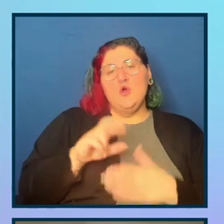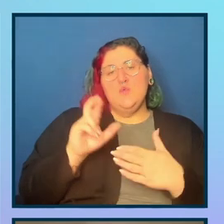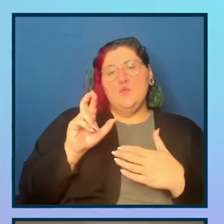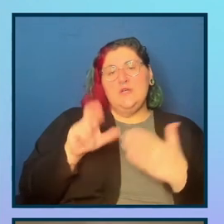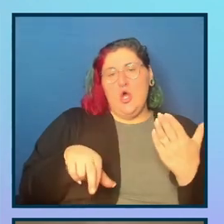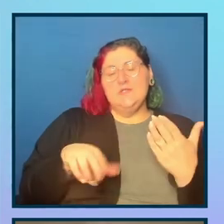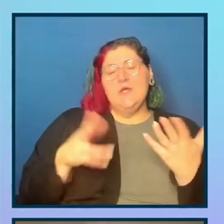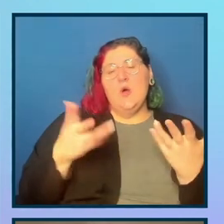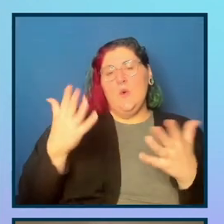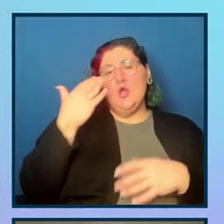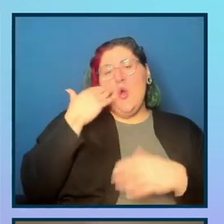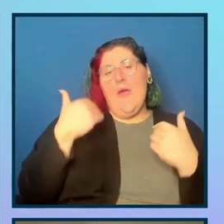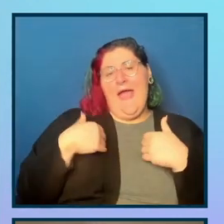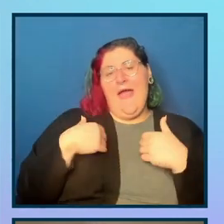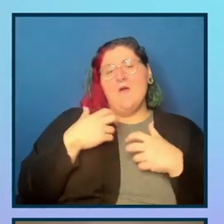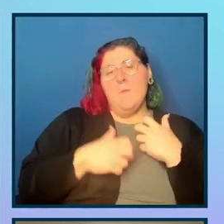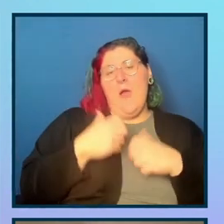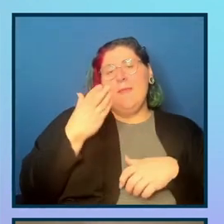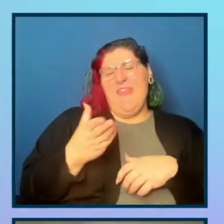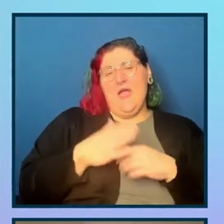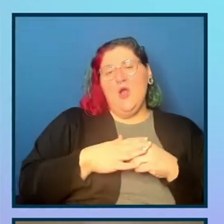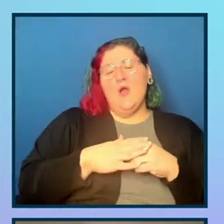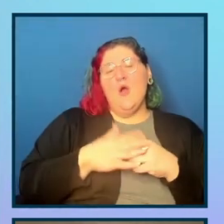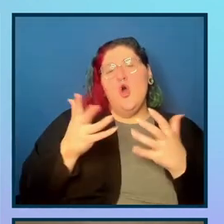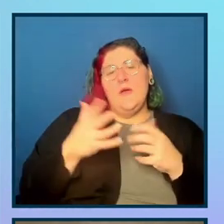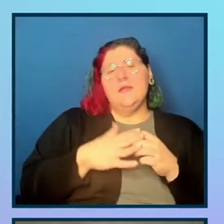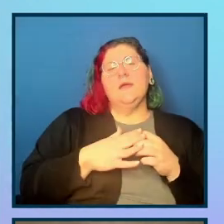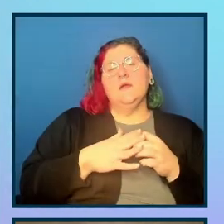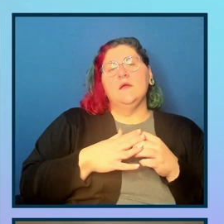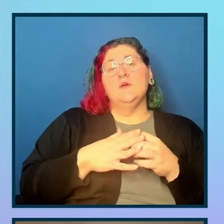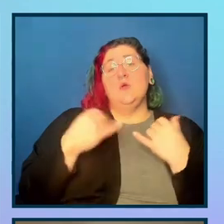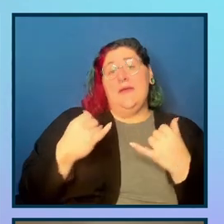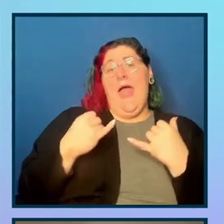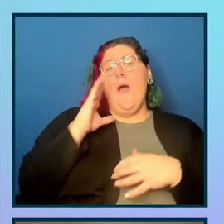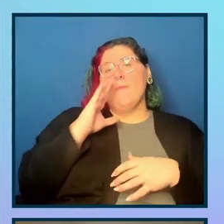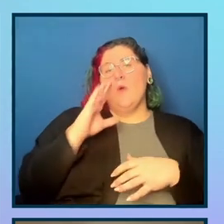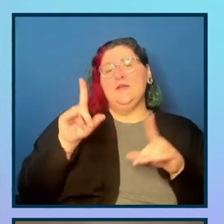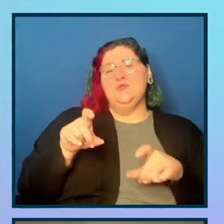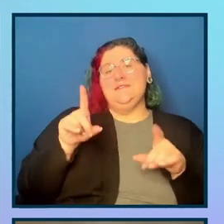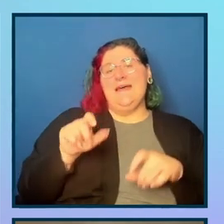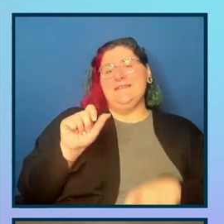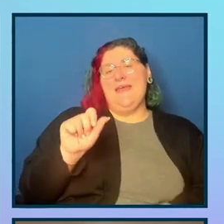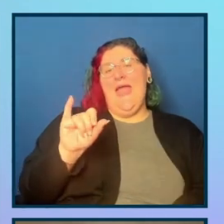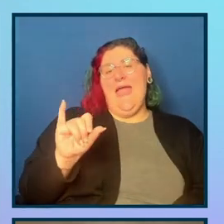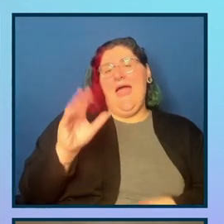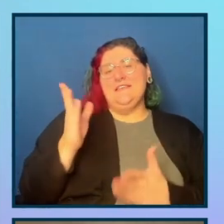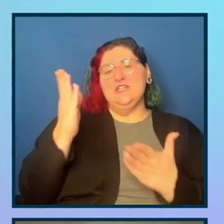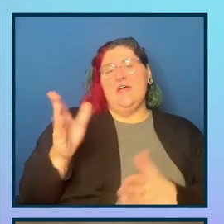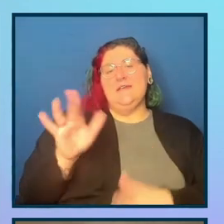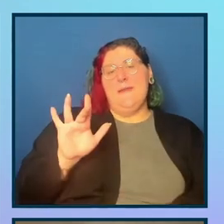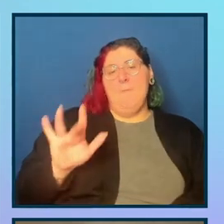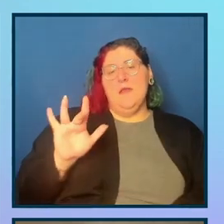and take our testing a little further. And finally, I'm going to actually test the, uh, the AI suggestion, that button. So we're going to cycle through each of those four